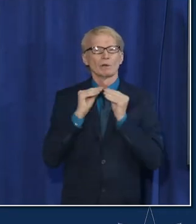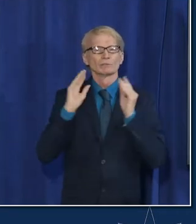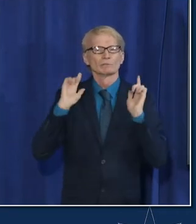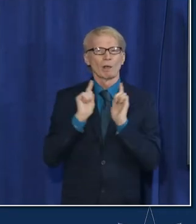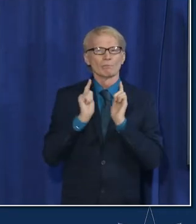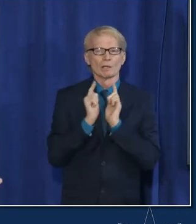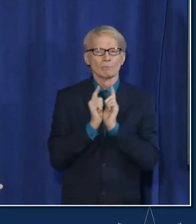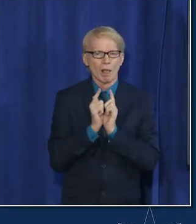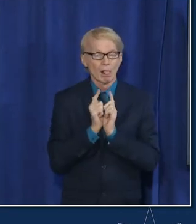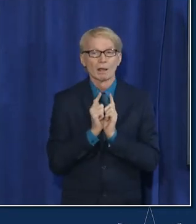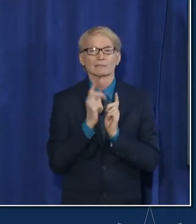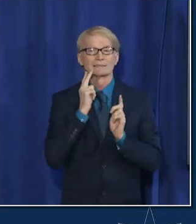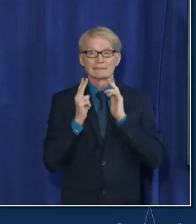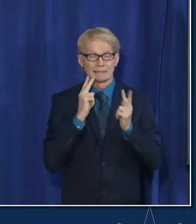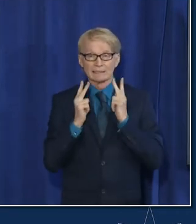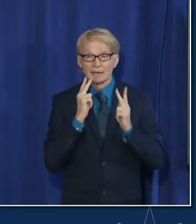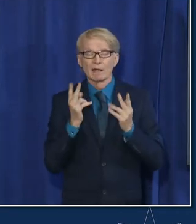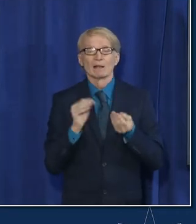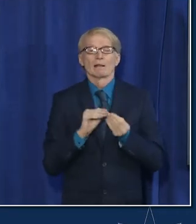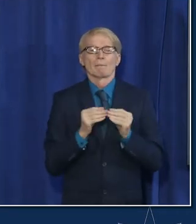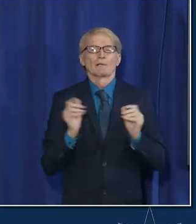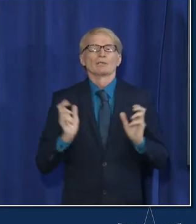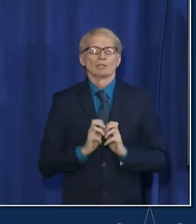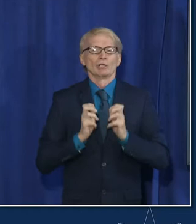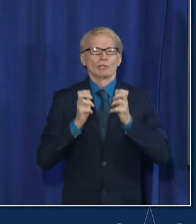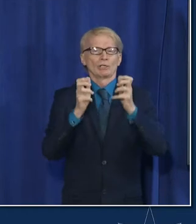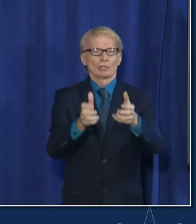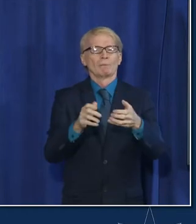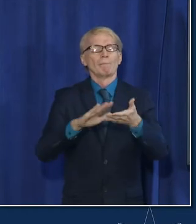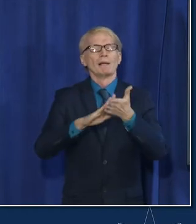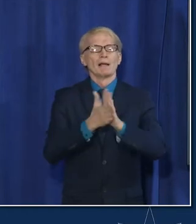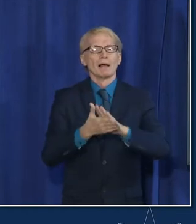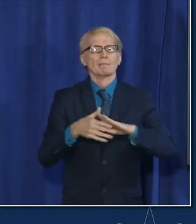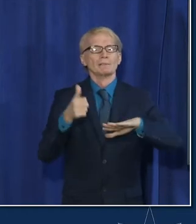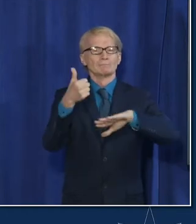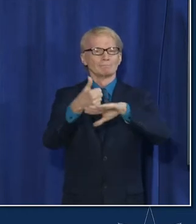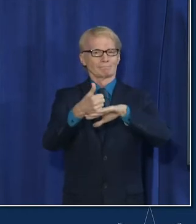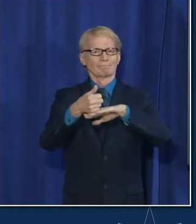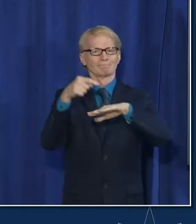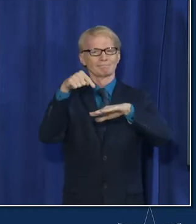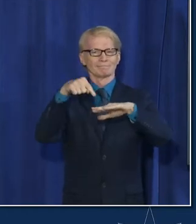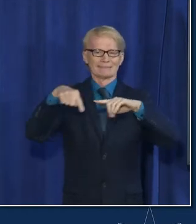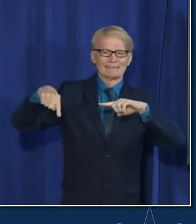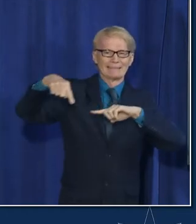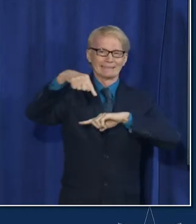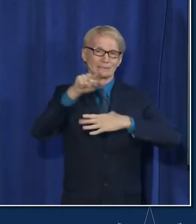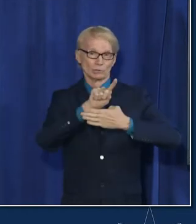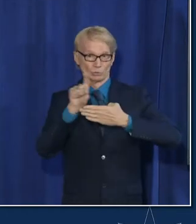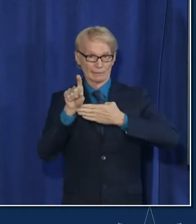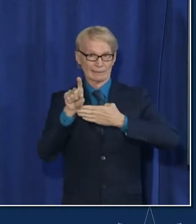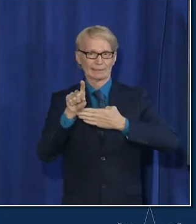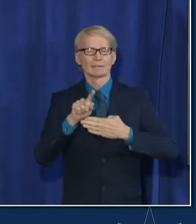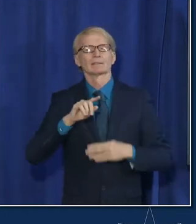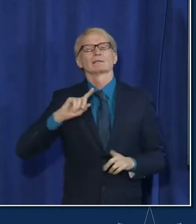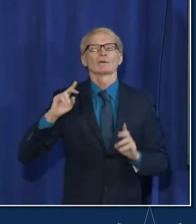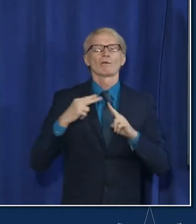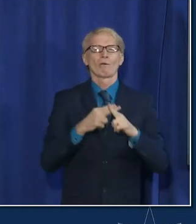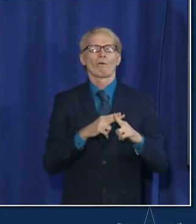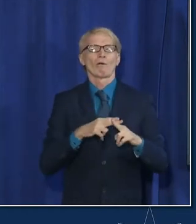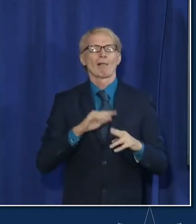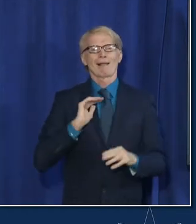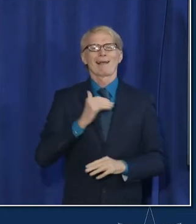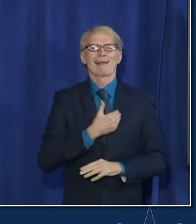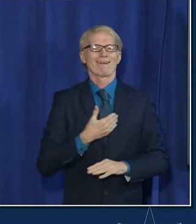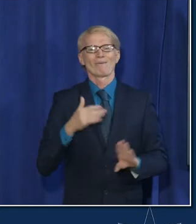we're moving that capacity actually into our at home program so starting next week for the first time we will be expanding